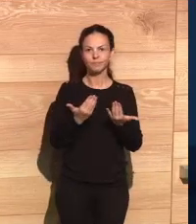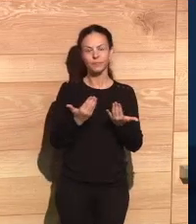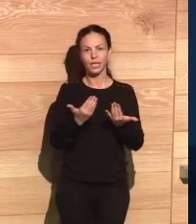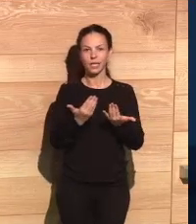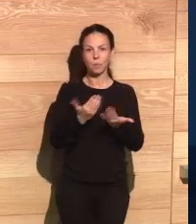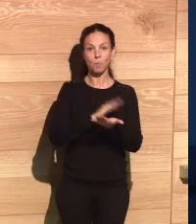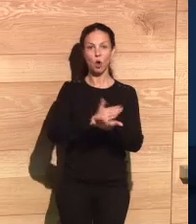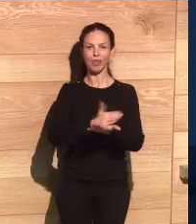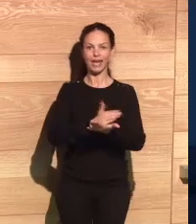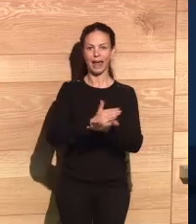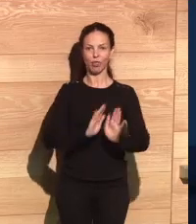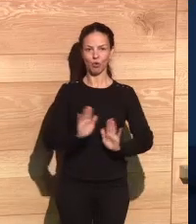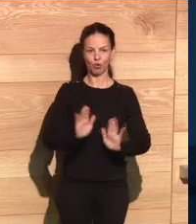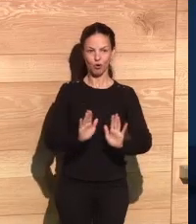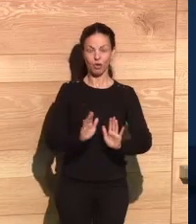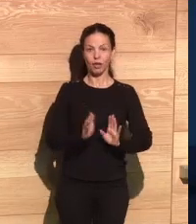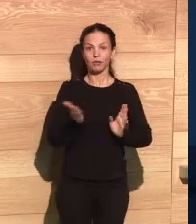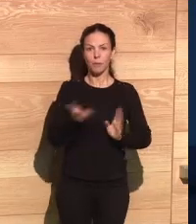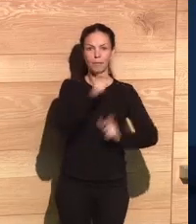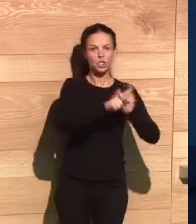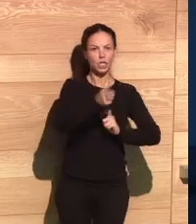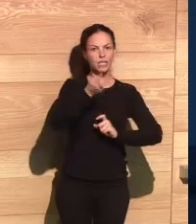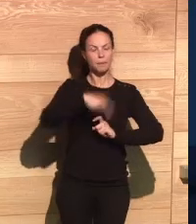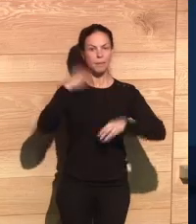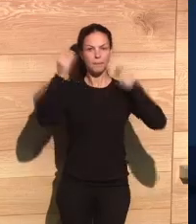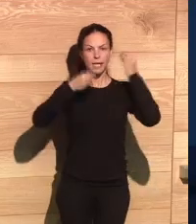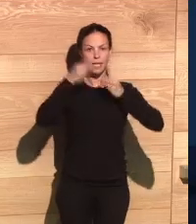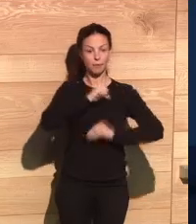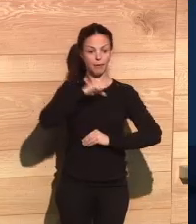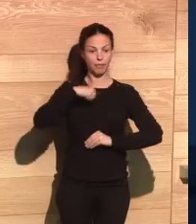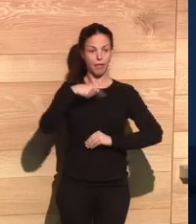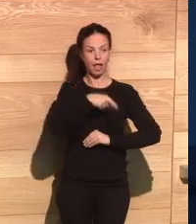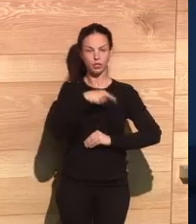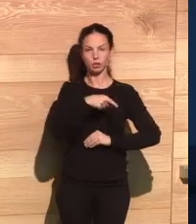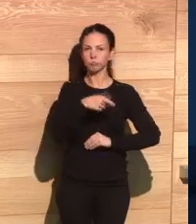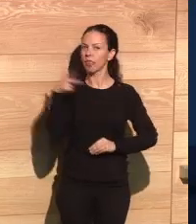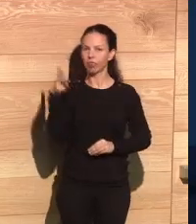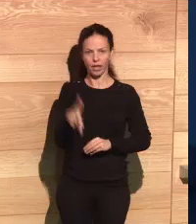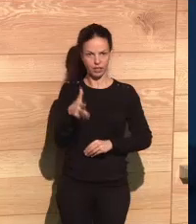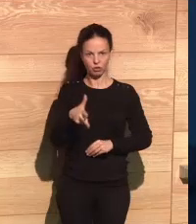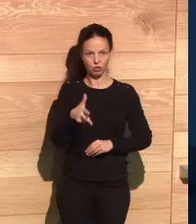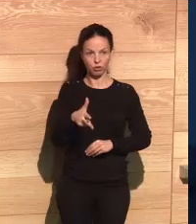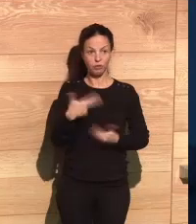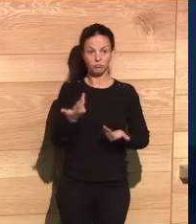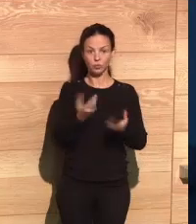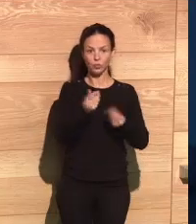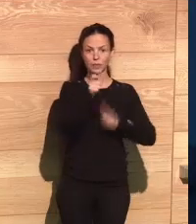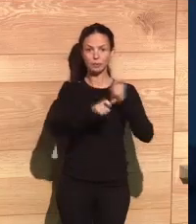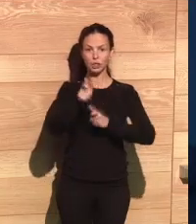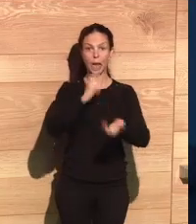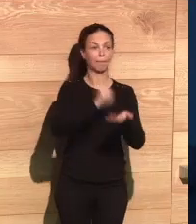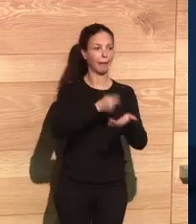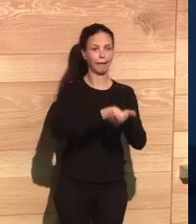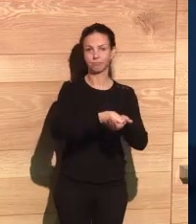it should be more weighted. Also people think that privacy is a right that and this is why